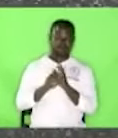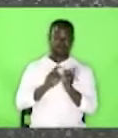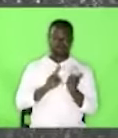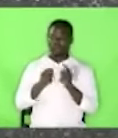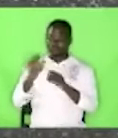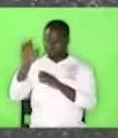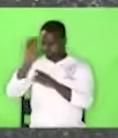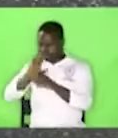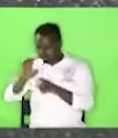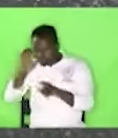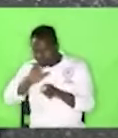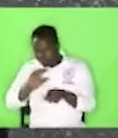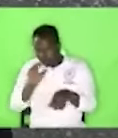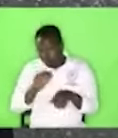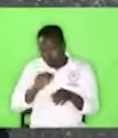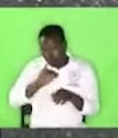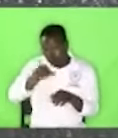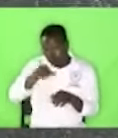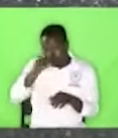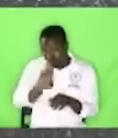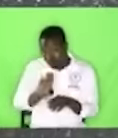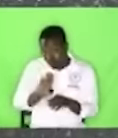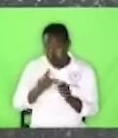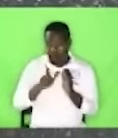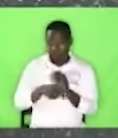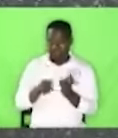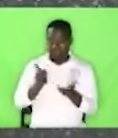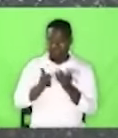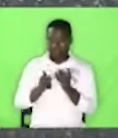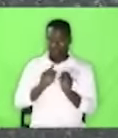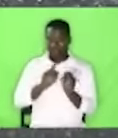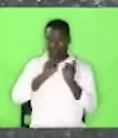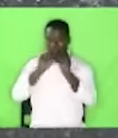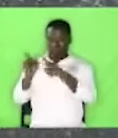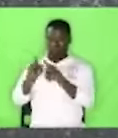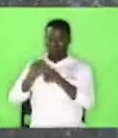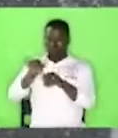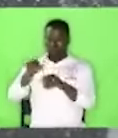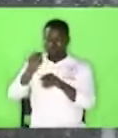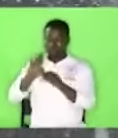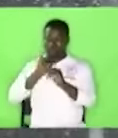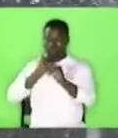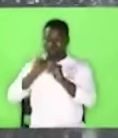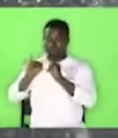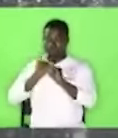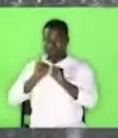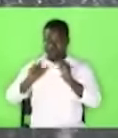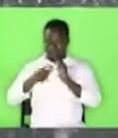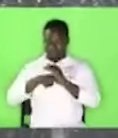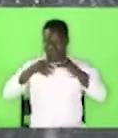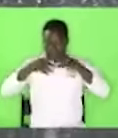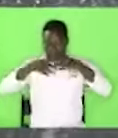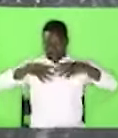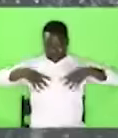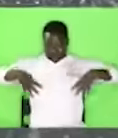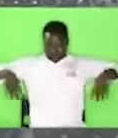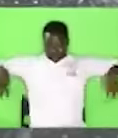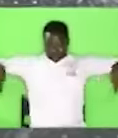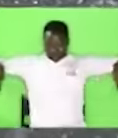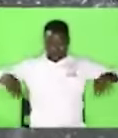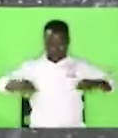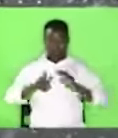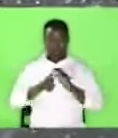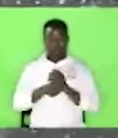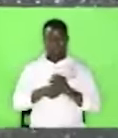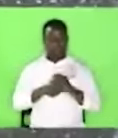and then the panel that is supposed to interview you, you enter the hall, they were